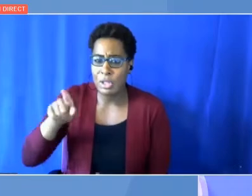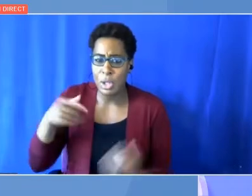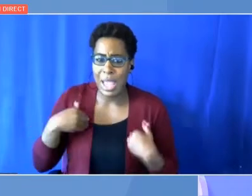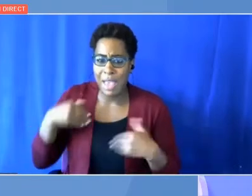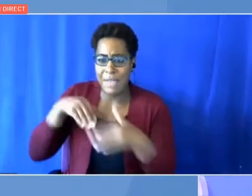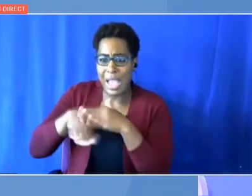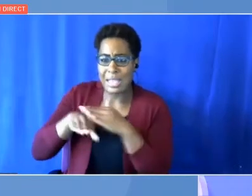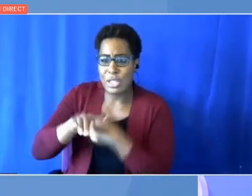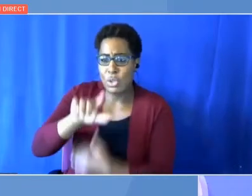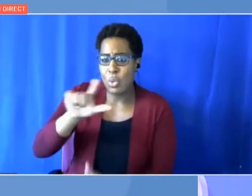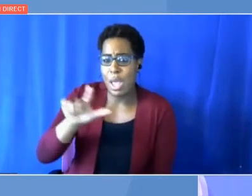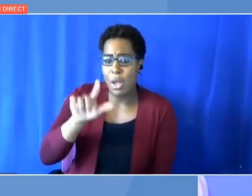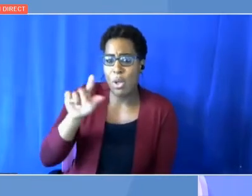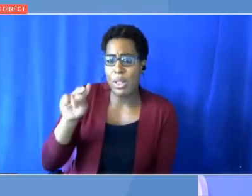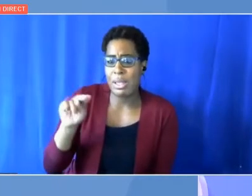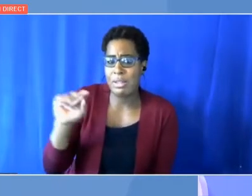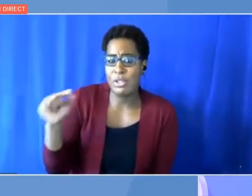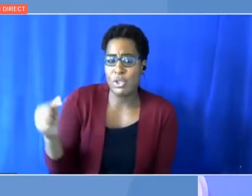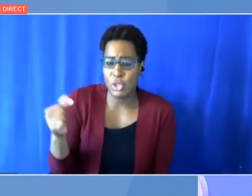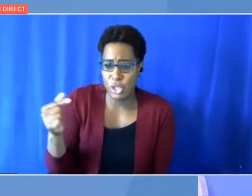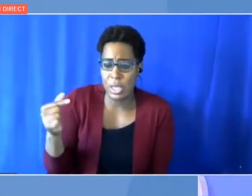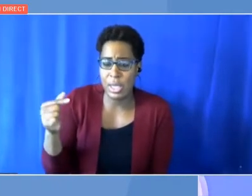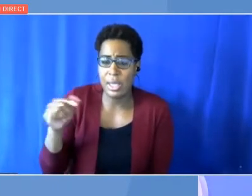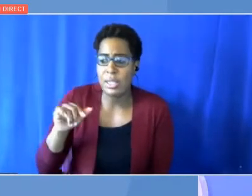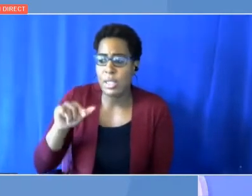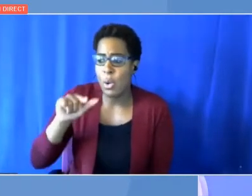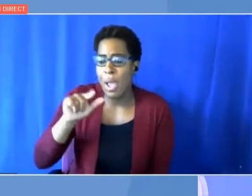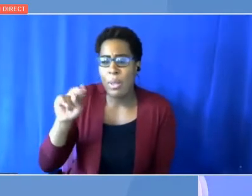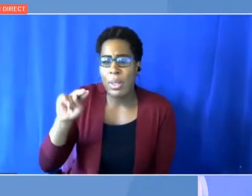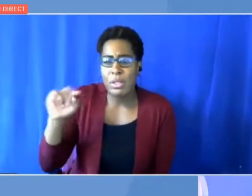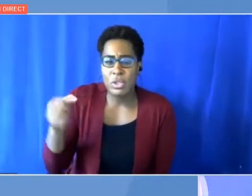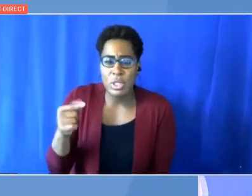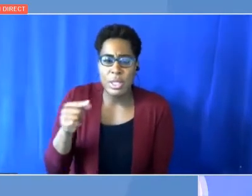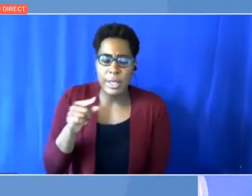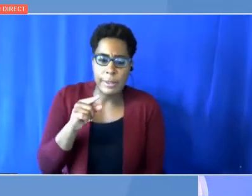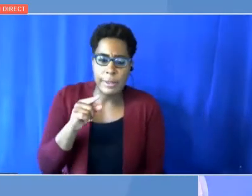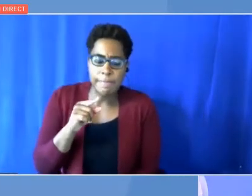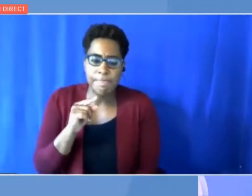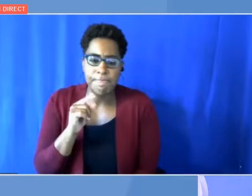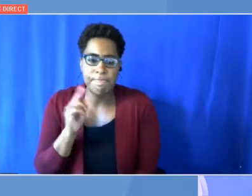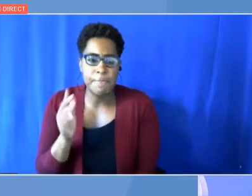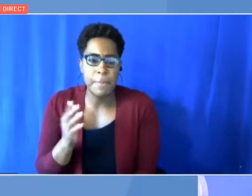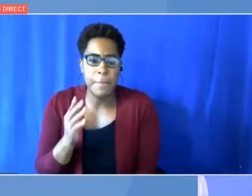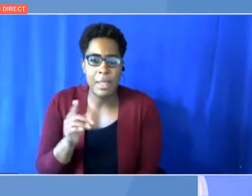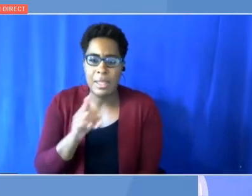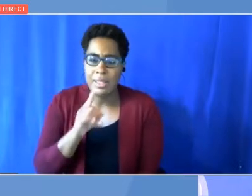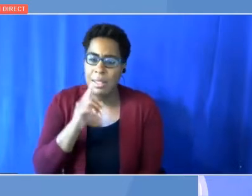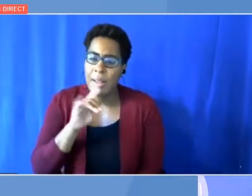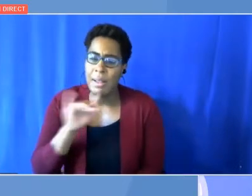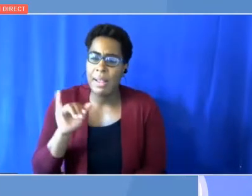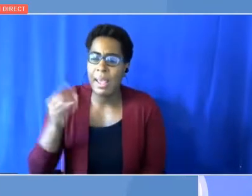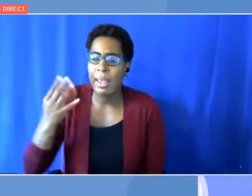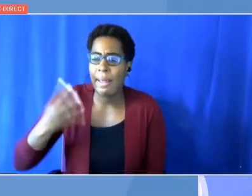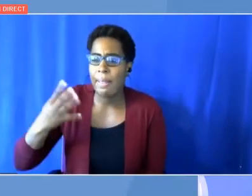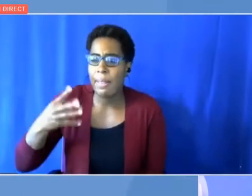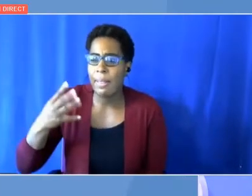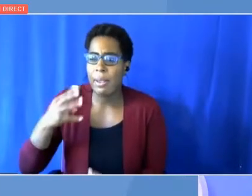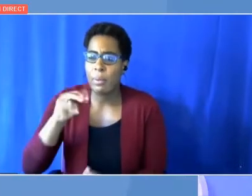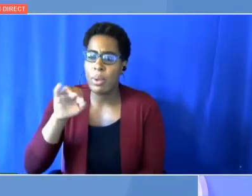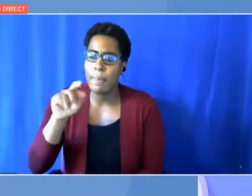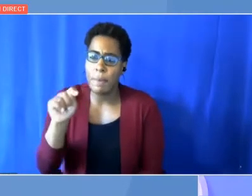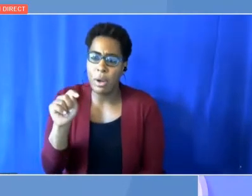has that beauty of being a relatively liquid market, and it provides security.